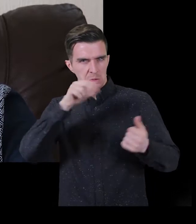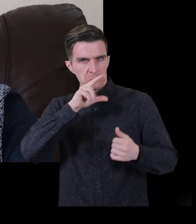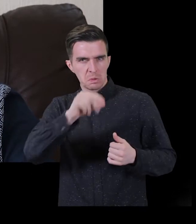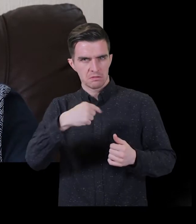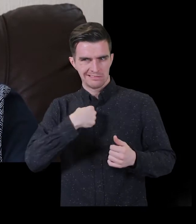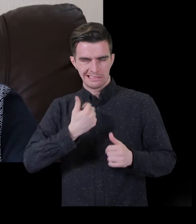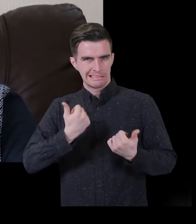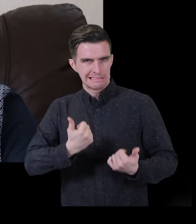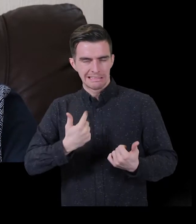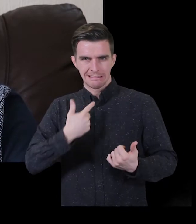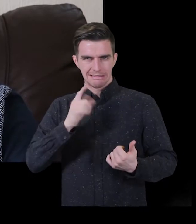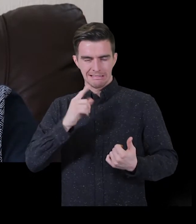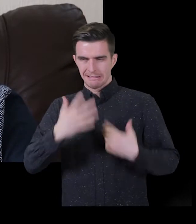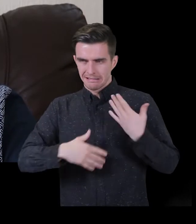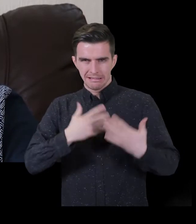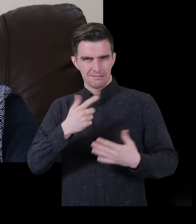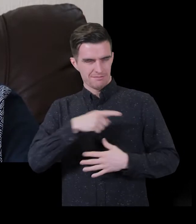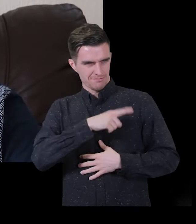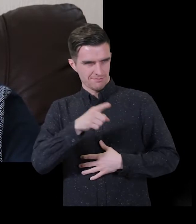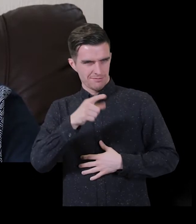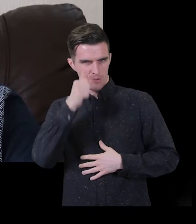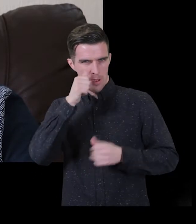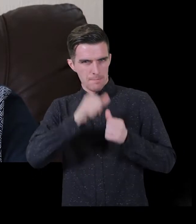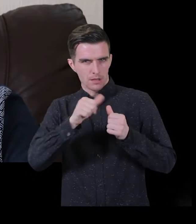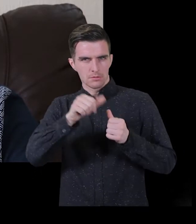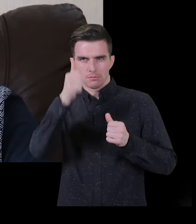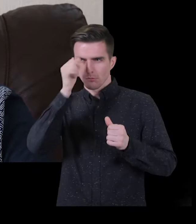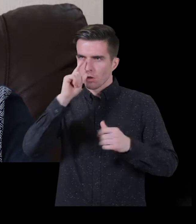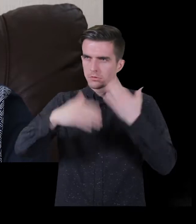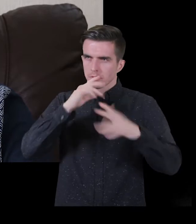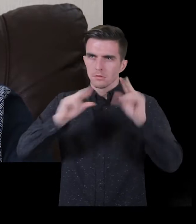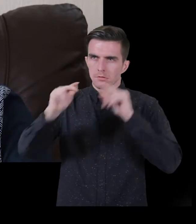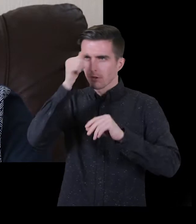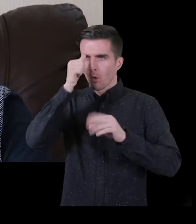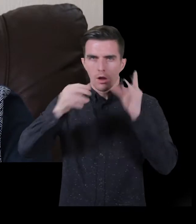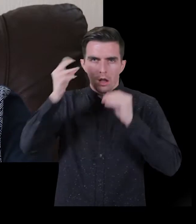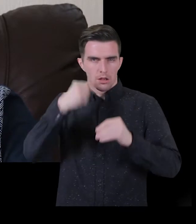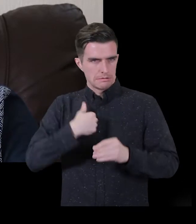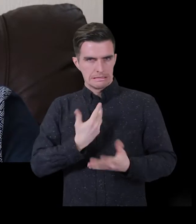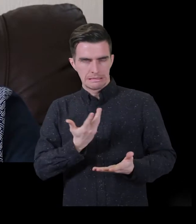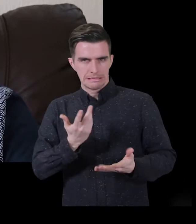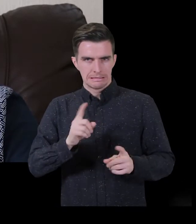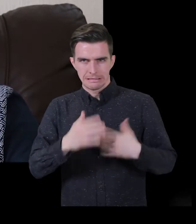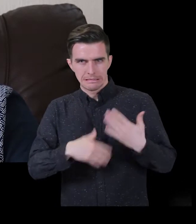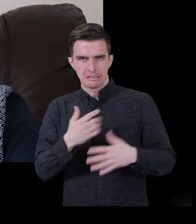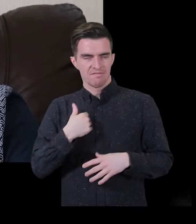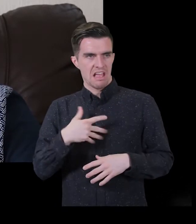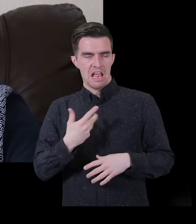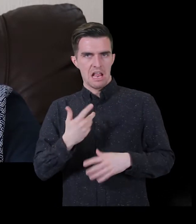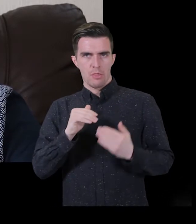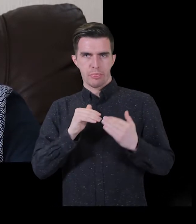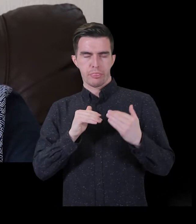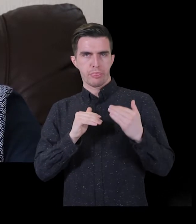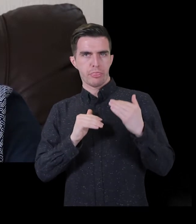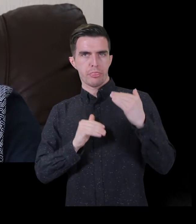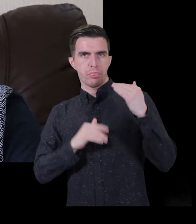across to me was, I felt like I was not as smart as anyone else. I used to think, oh, everyone